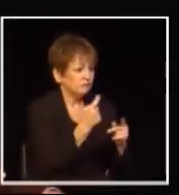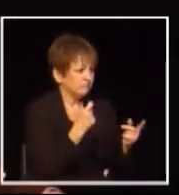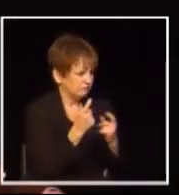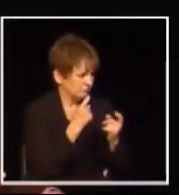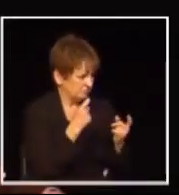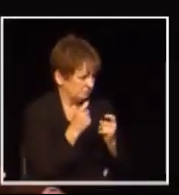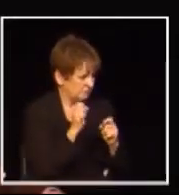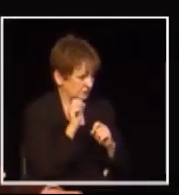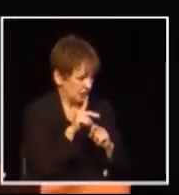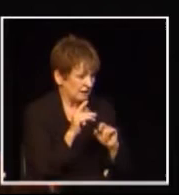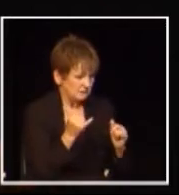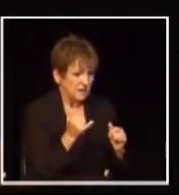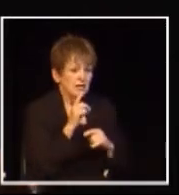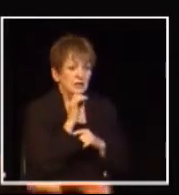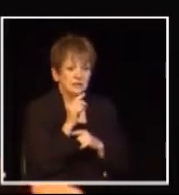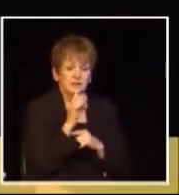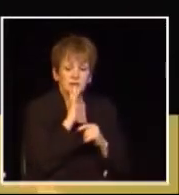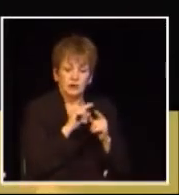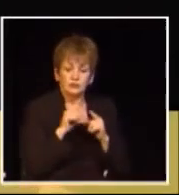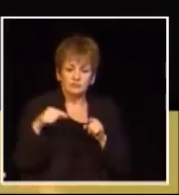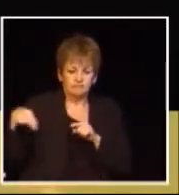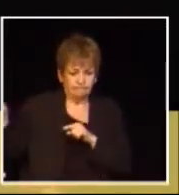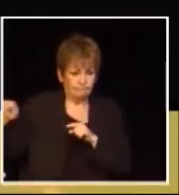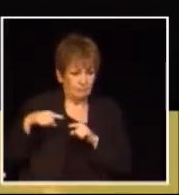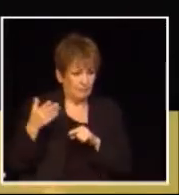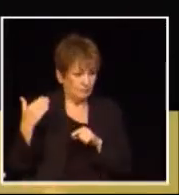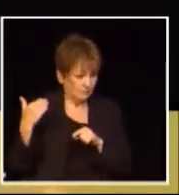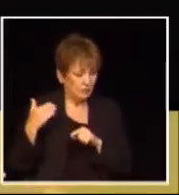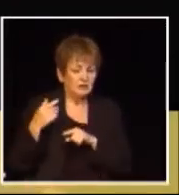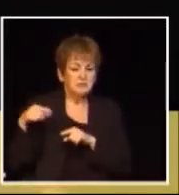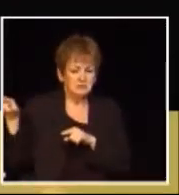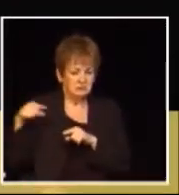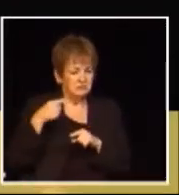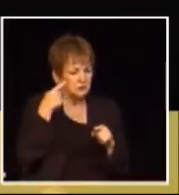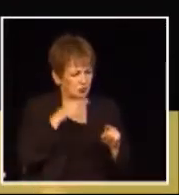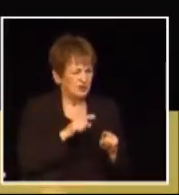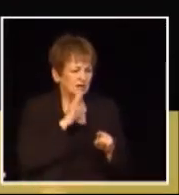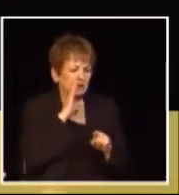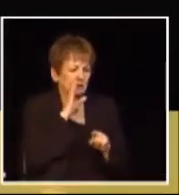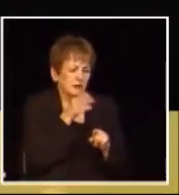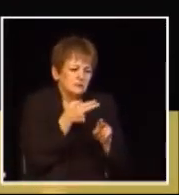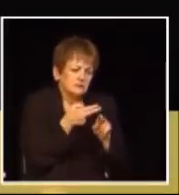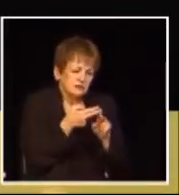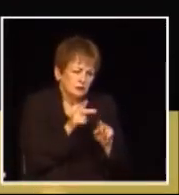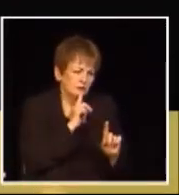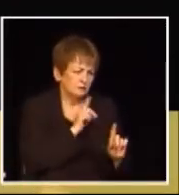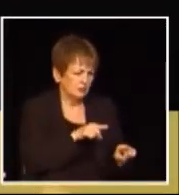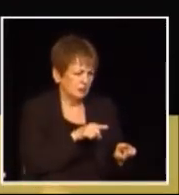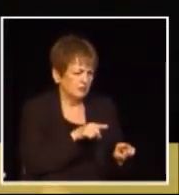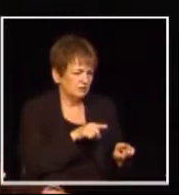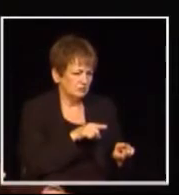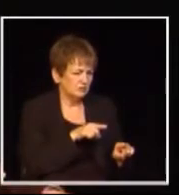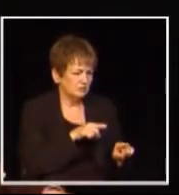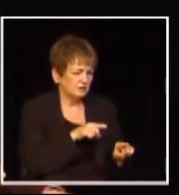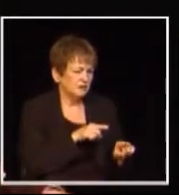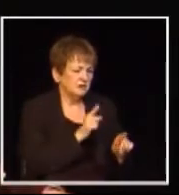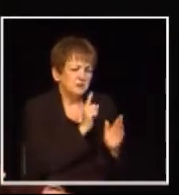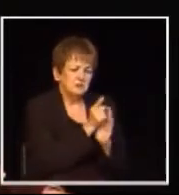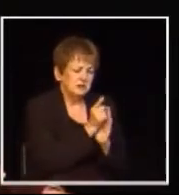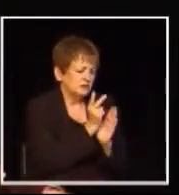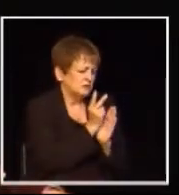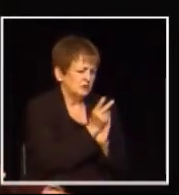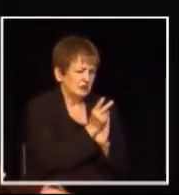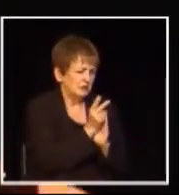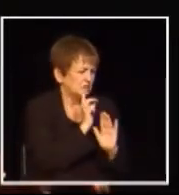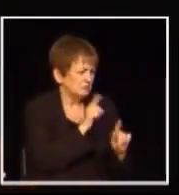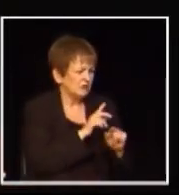floor I've had a chance to talk with the speakers earlier and they've all agreed that they will try to keep their responses to